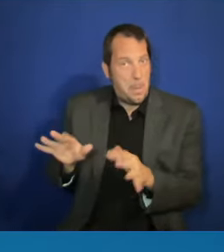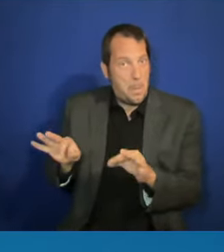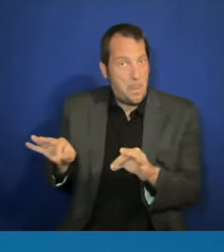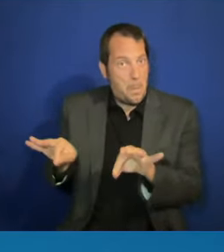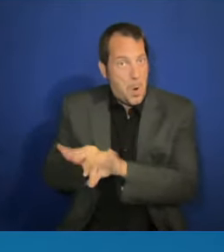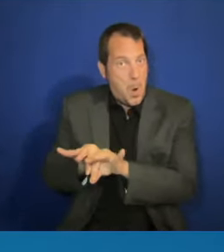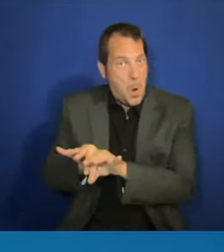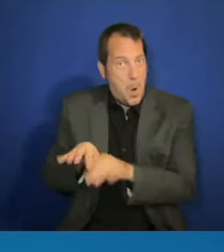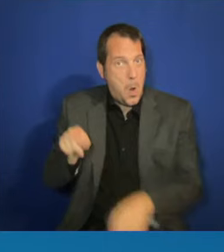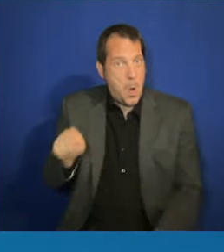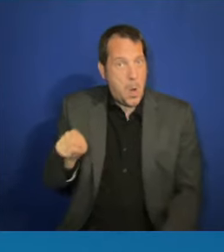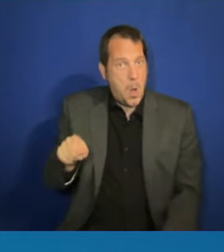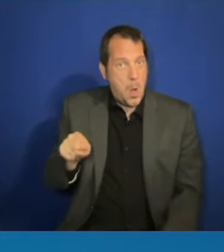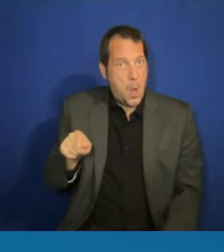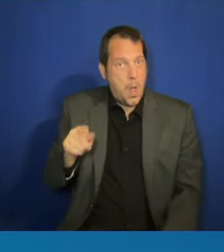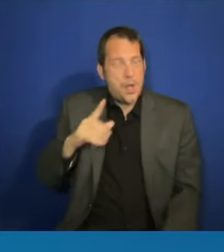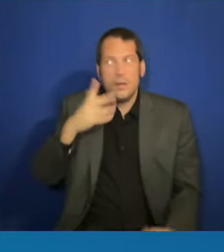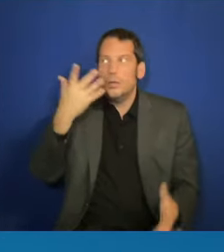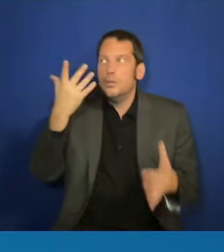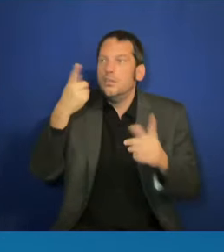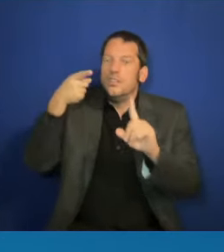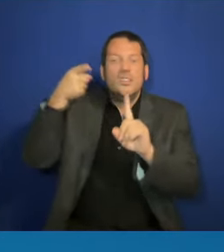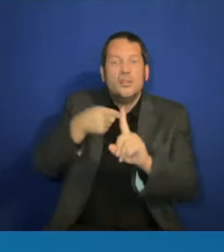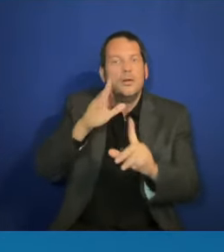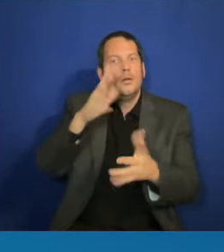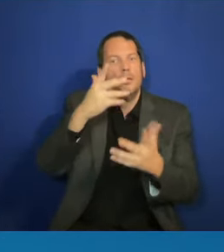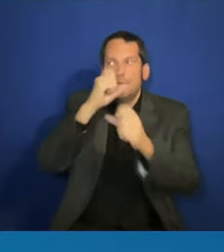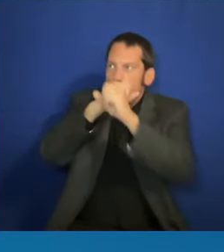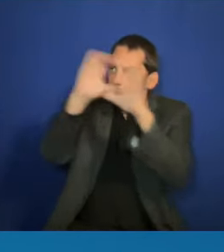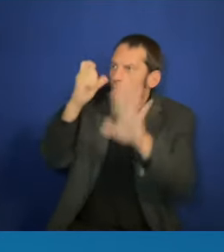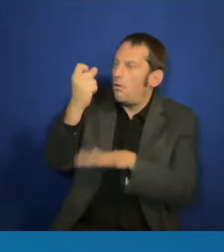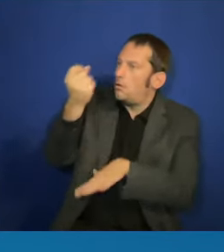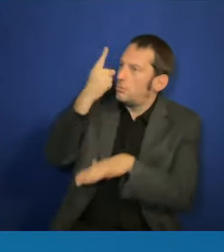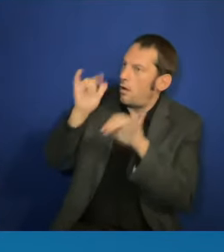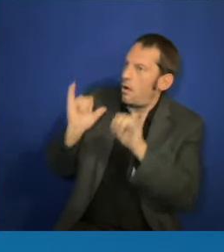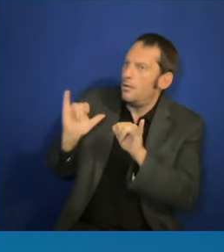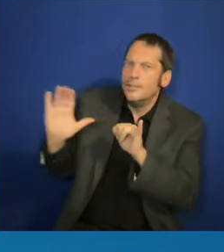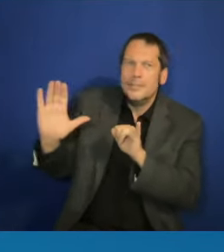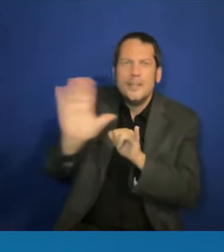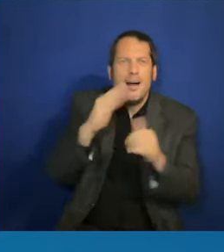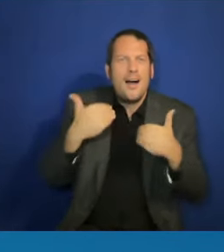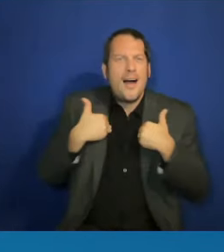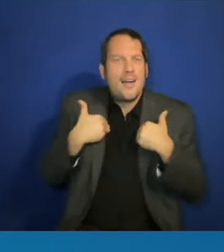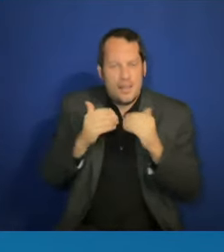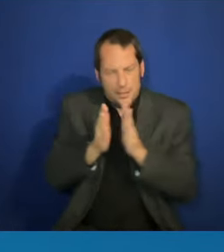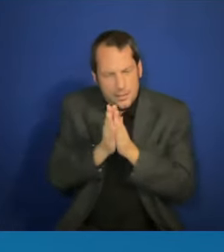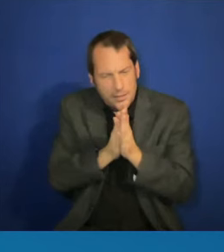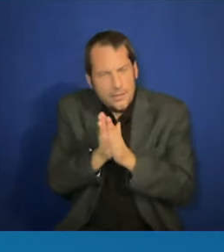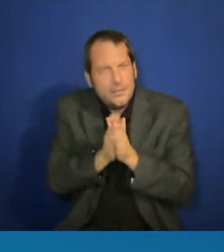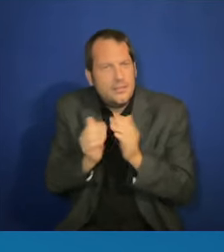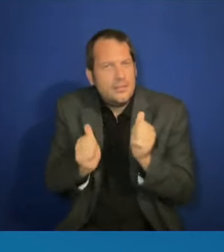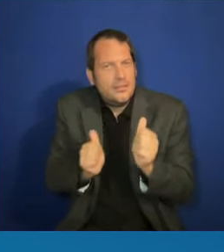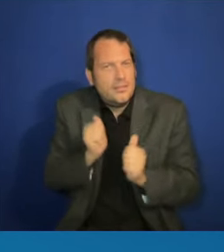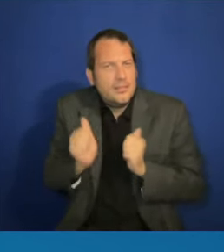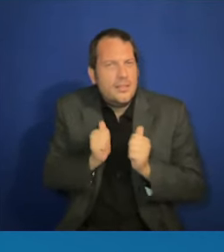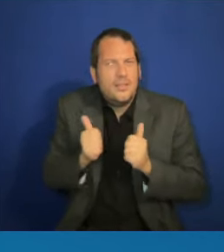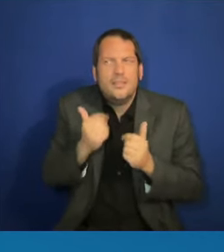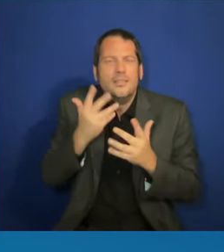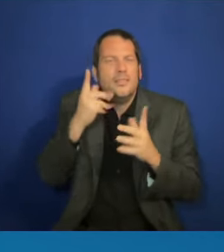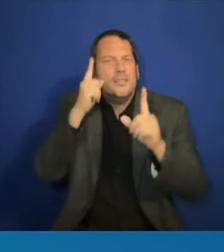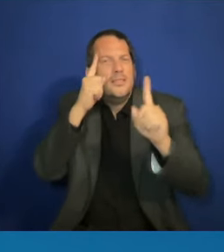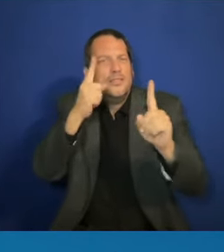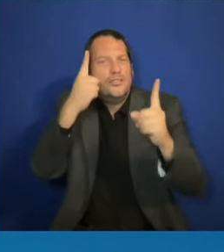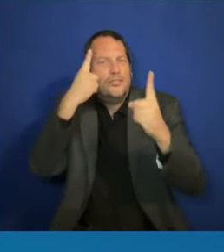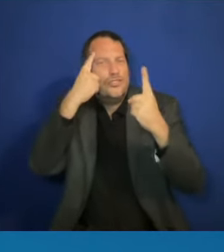community. And yeah, everyone wants to be able to have a job that allows them to pay the bills and get through the month, feed their